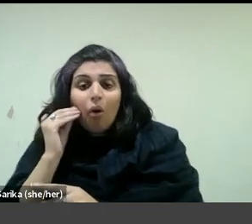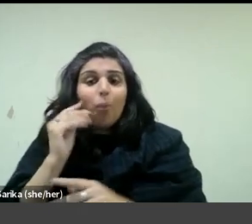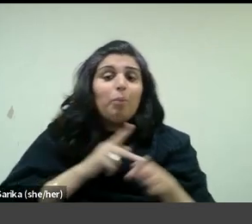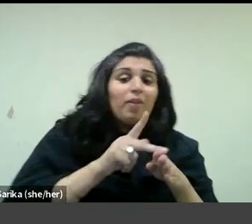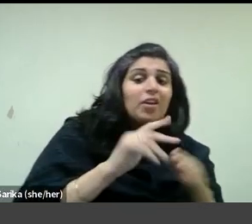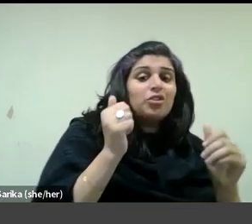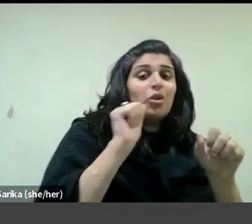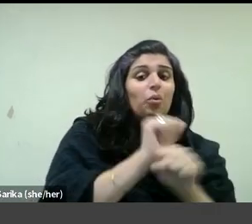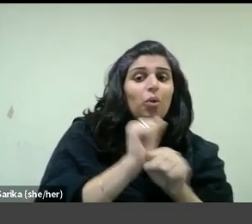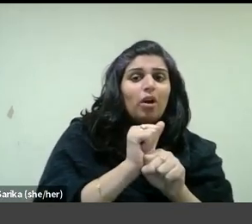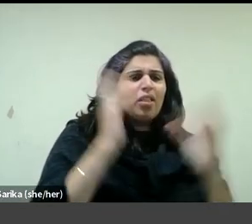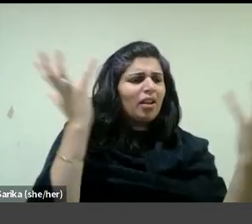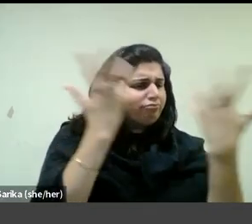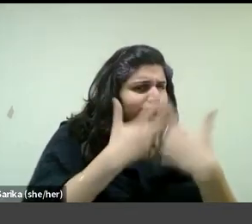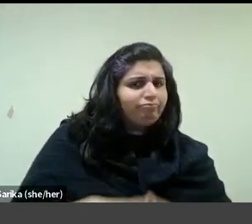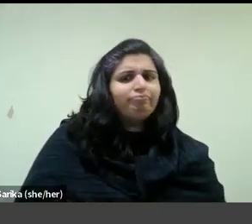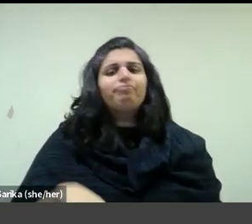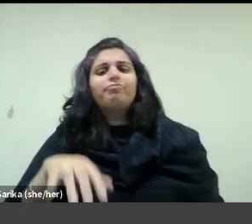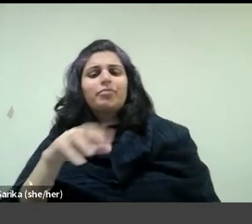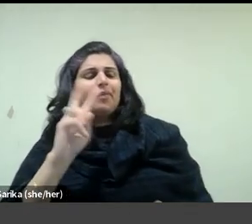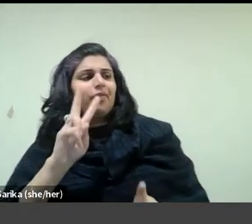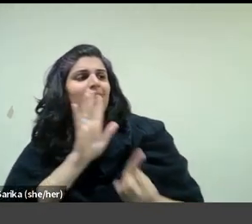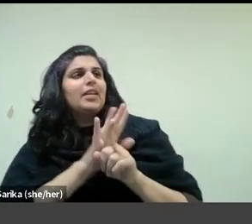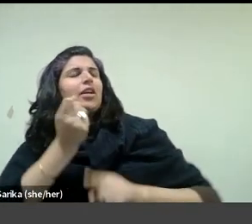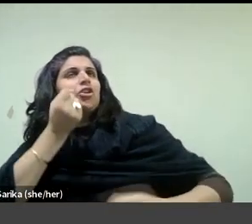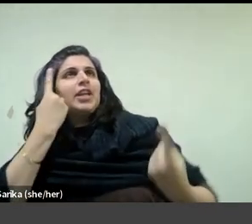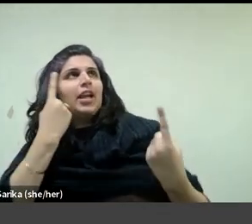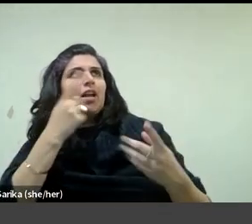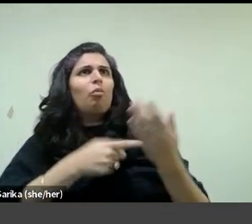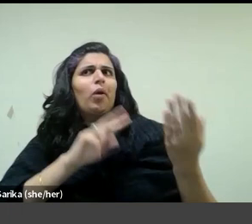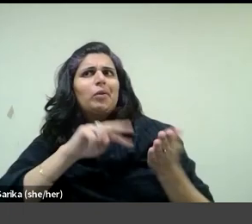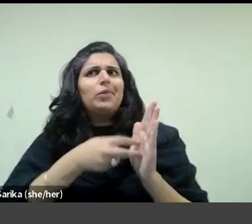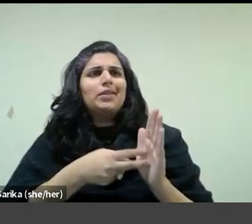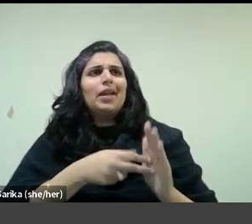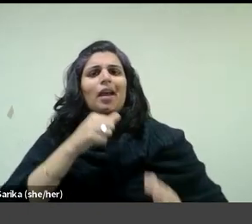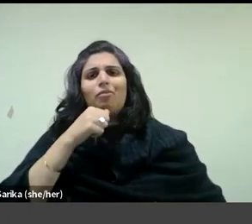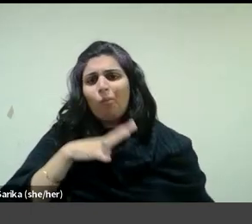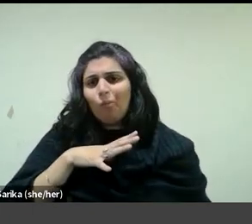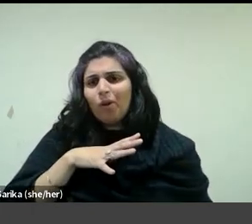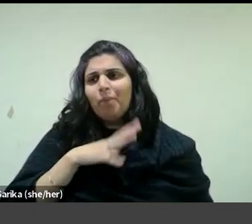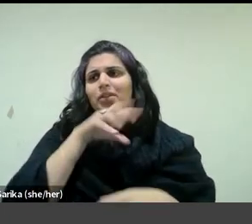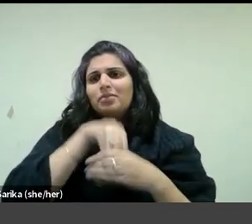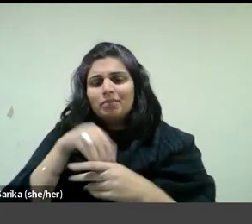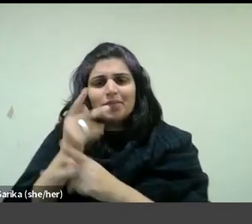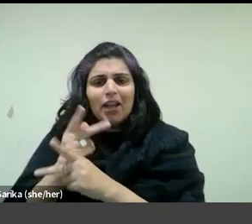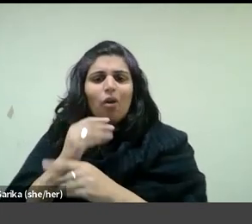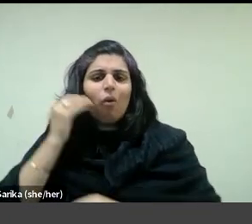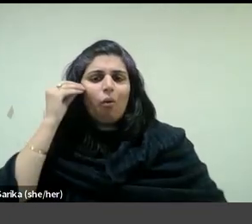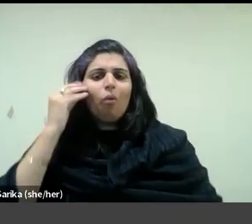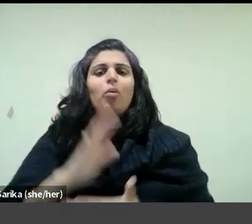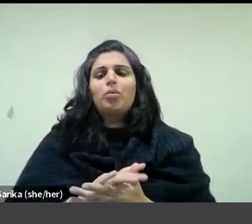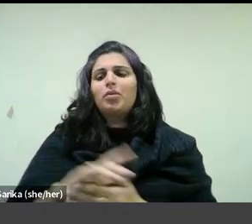integral to Vuillard's version of feminine domesticity. At the same time, Vuillard's